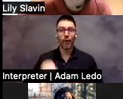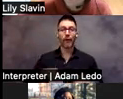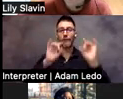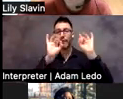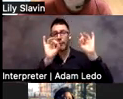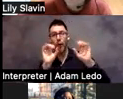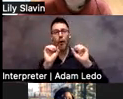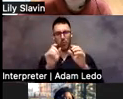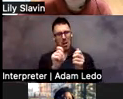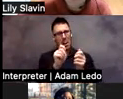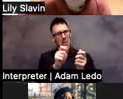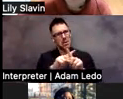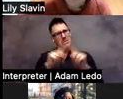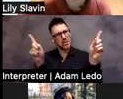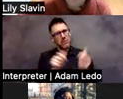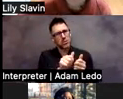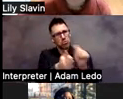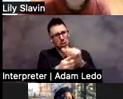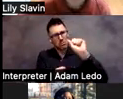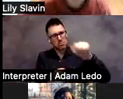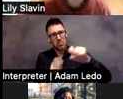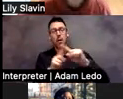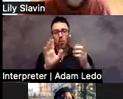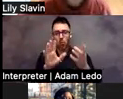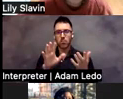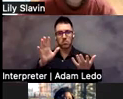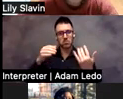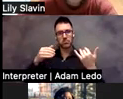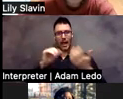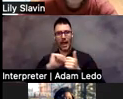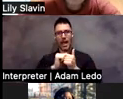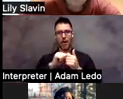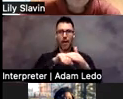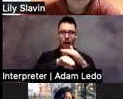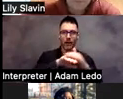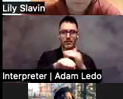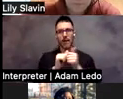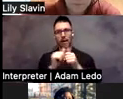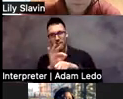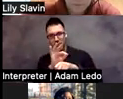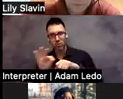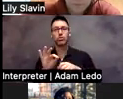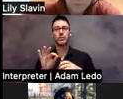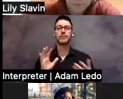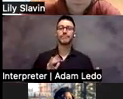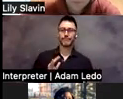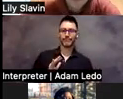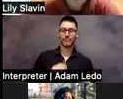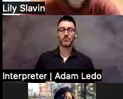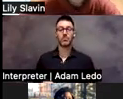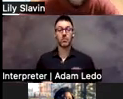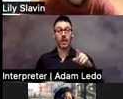about how to access it and with their, the way they can function. But also it changes the